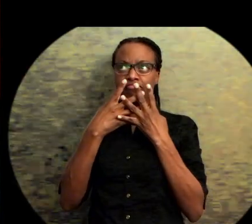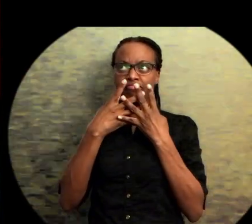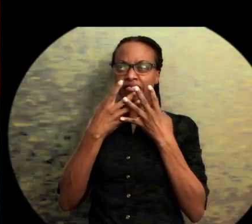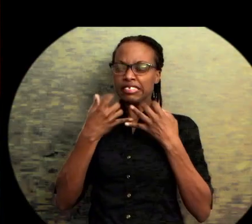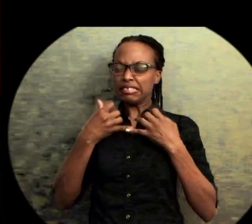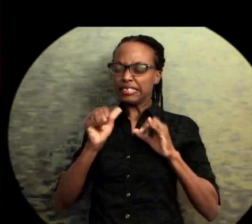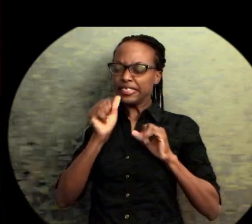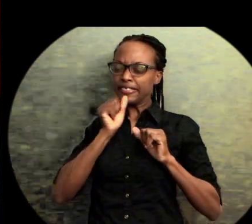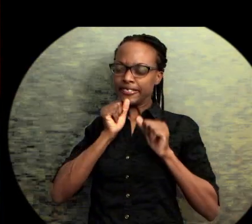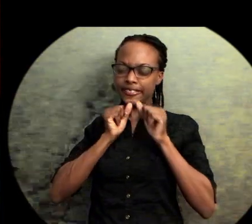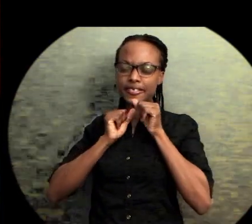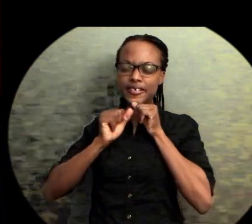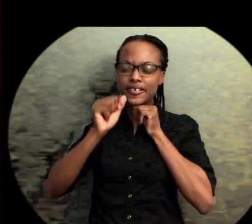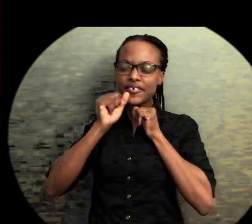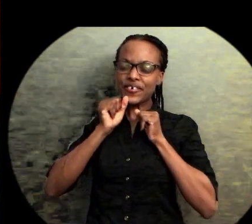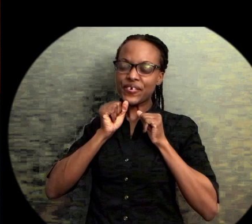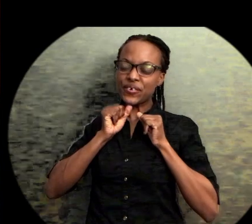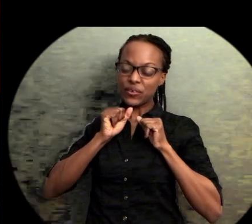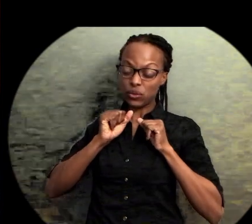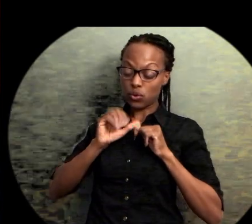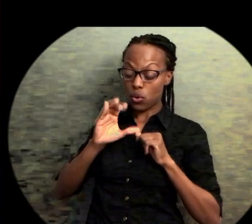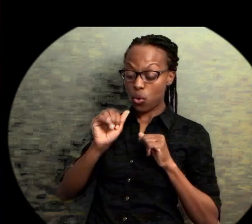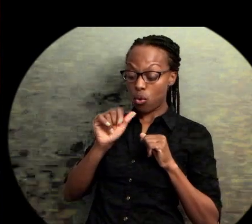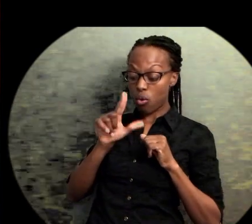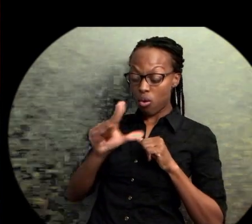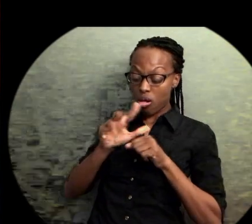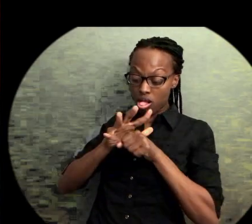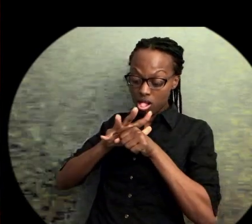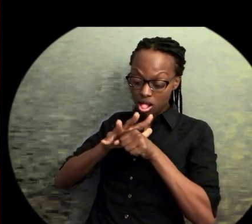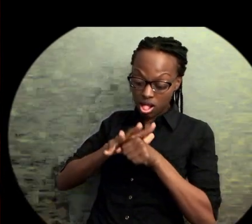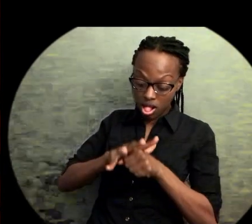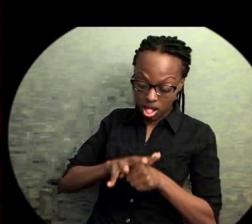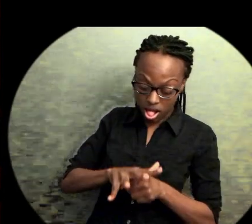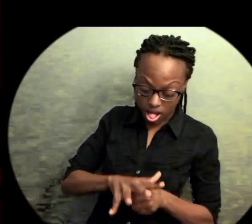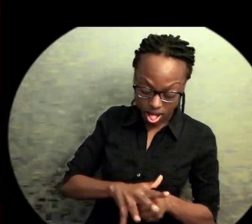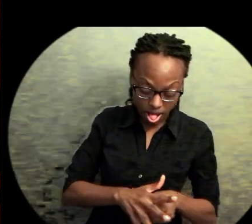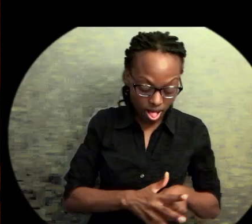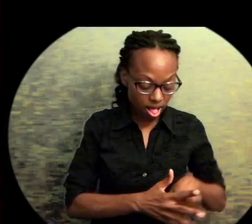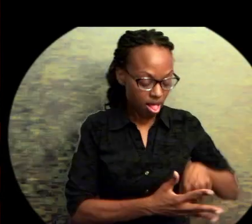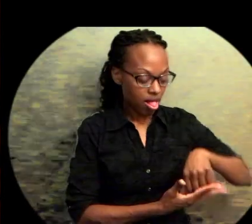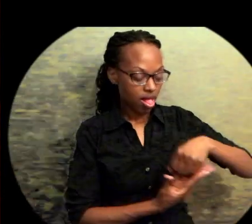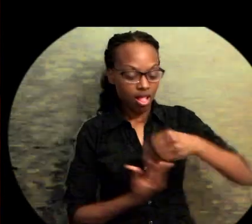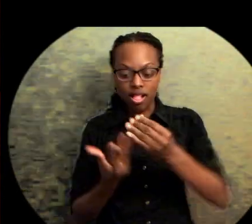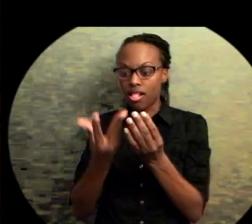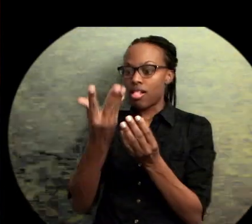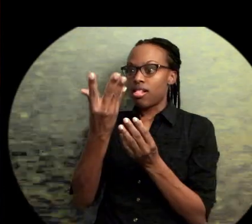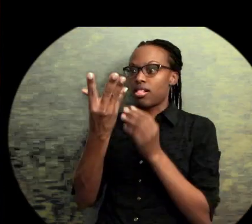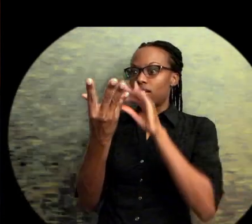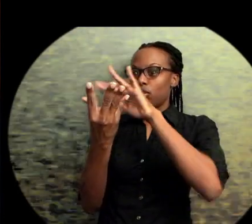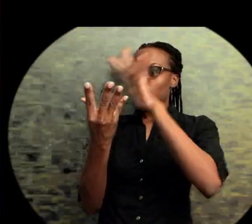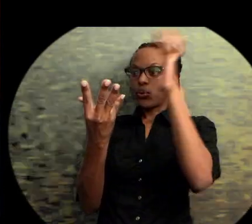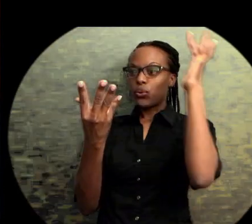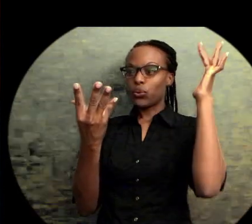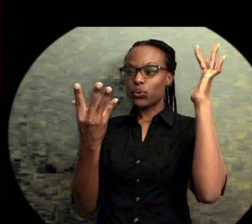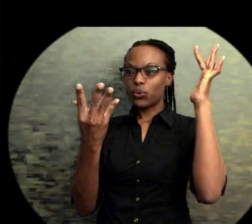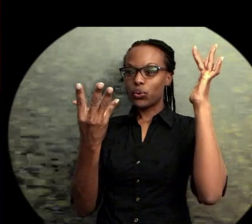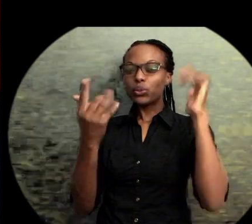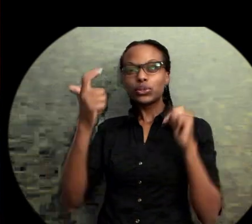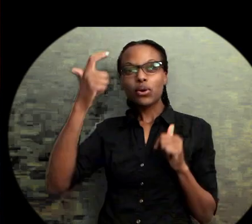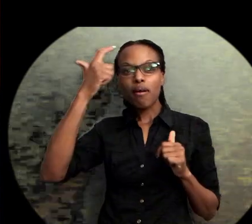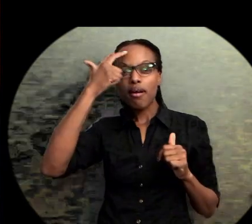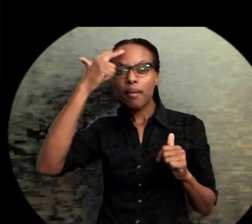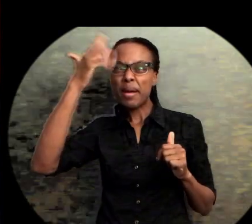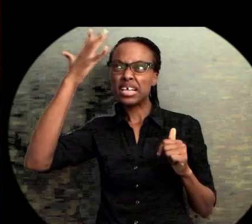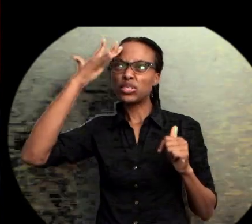And so our minds shine and glisten like a soldier on his last mission.